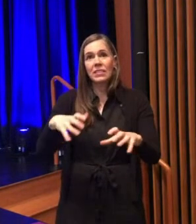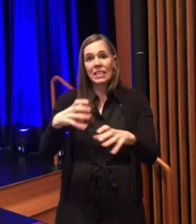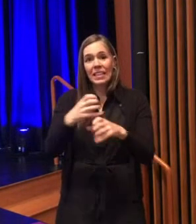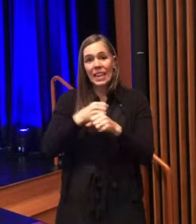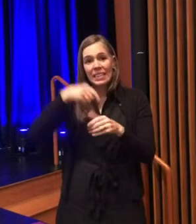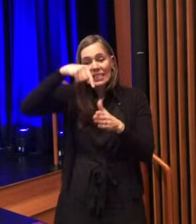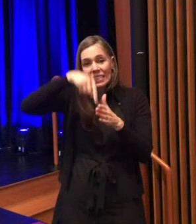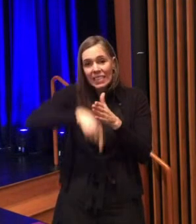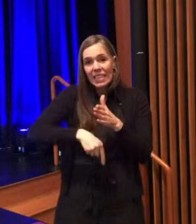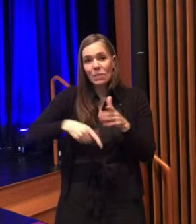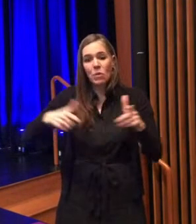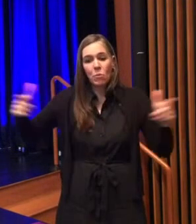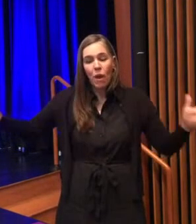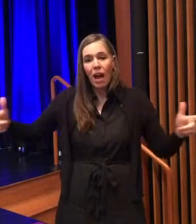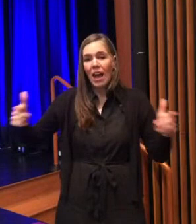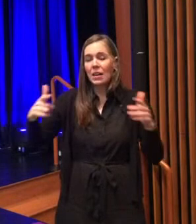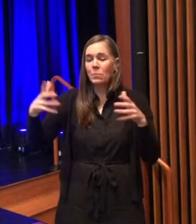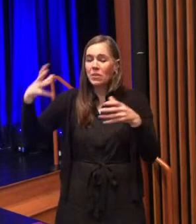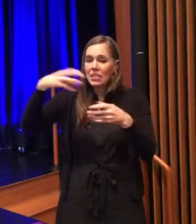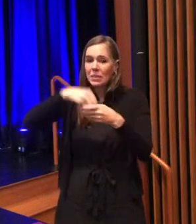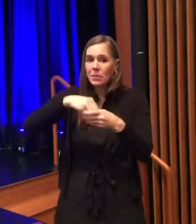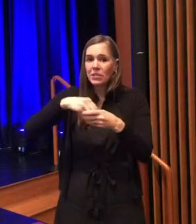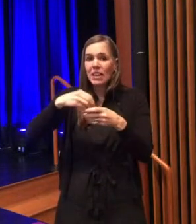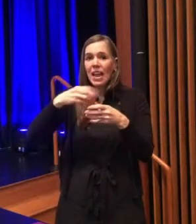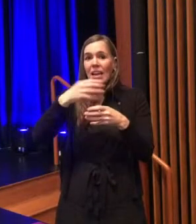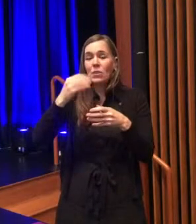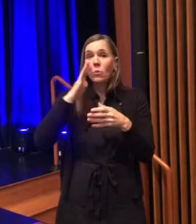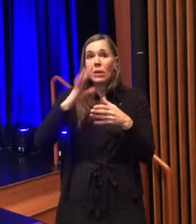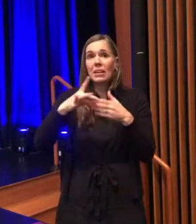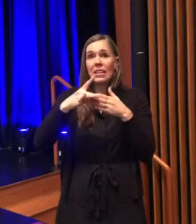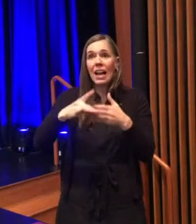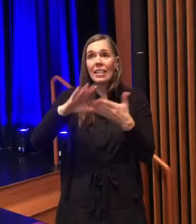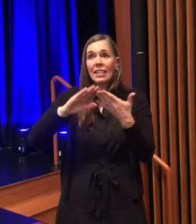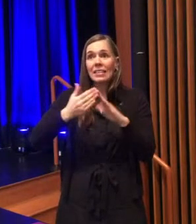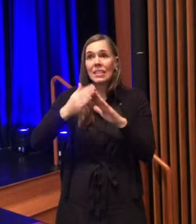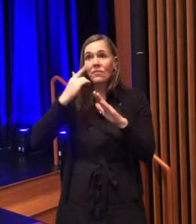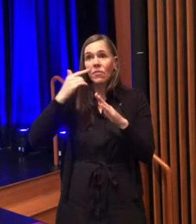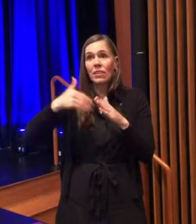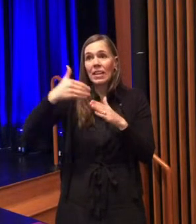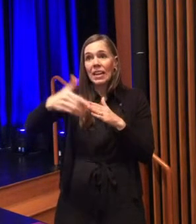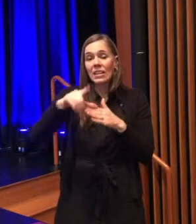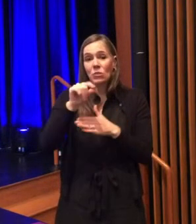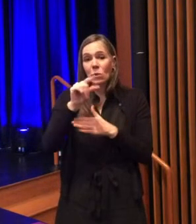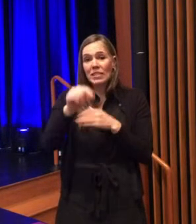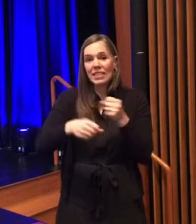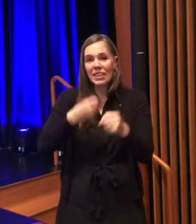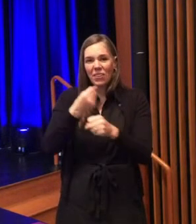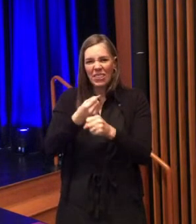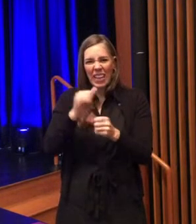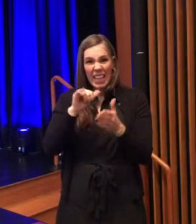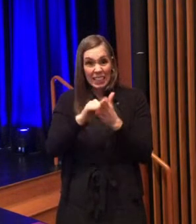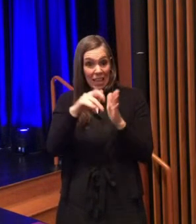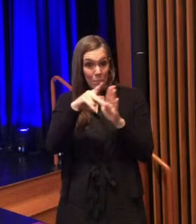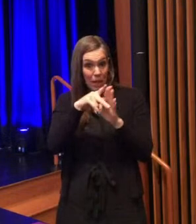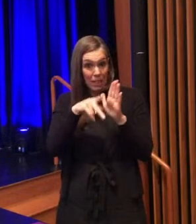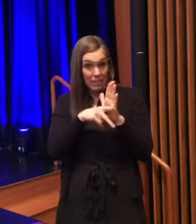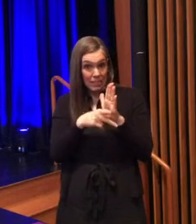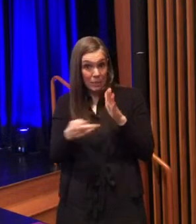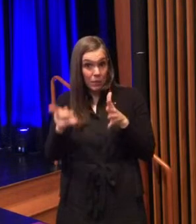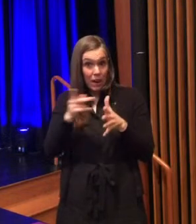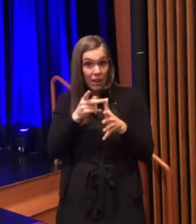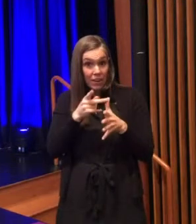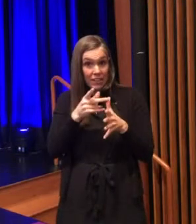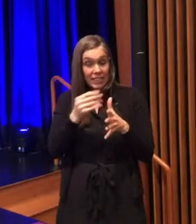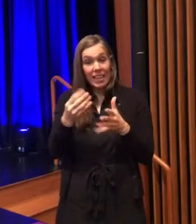wide participation in a plan that will guide the city for the next 20 years those policy priorities and land